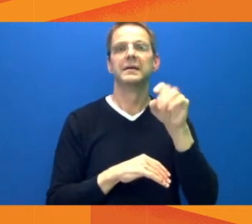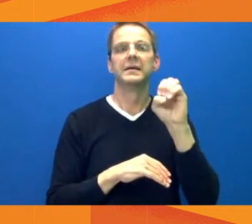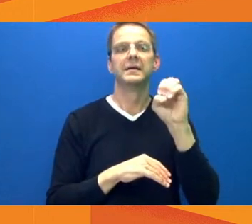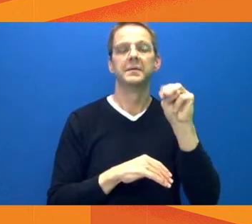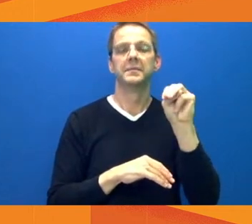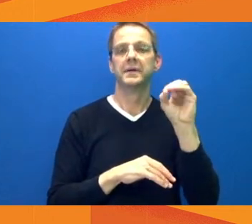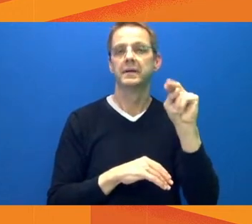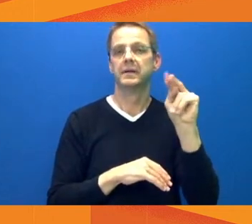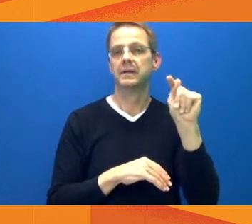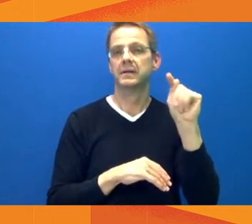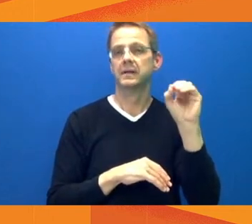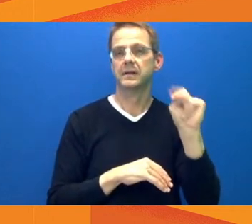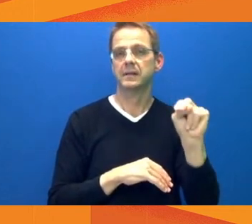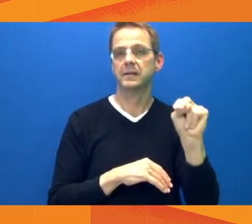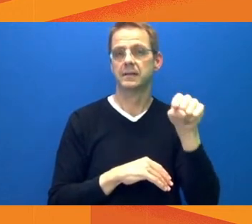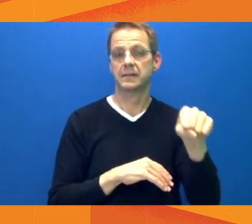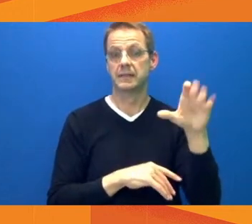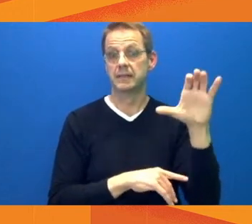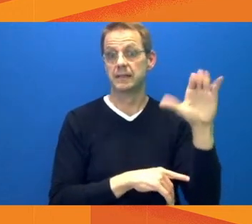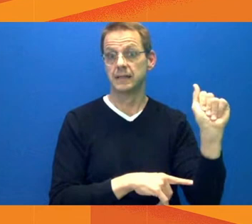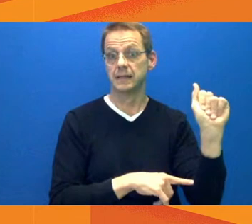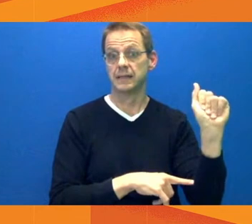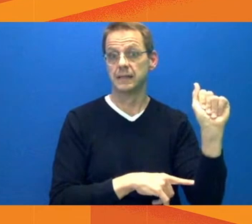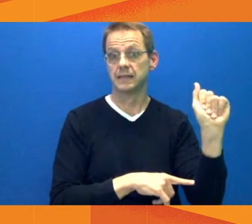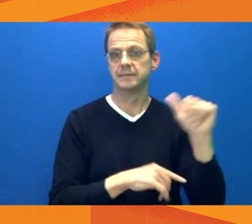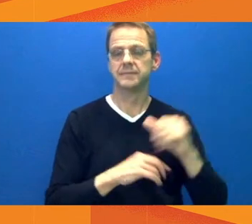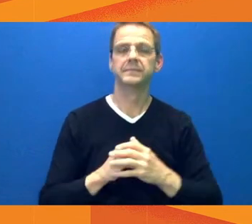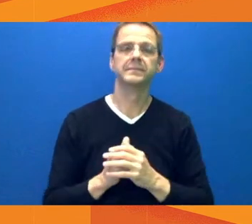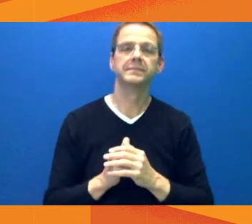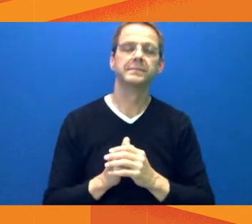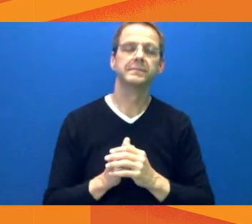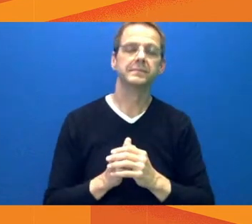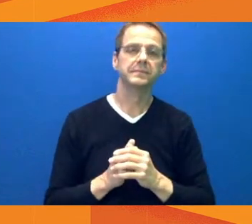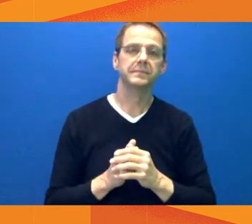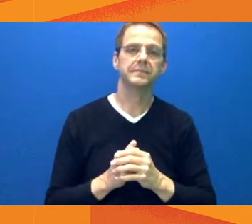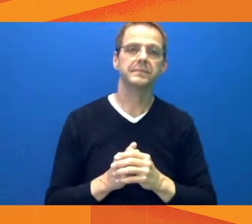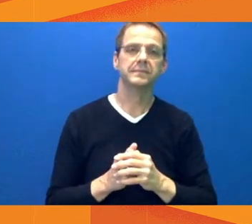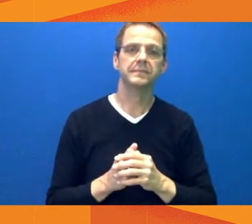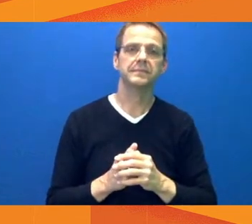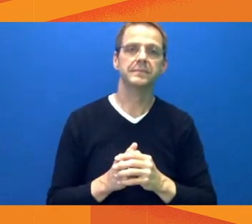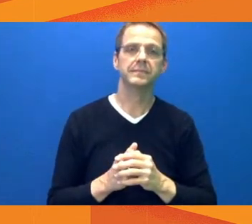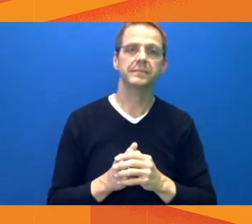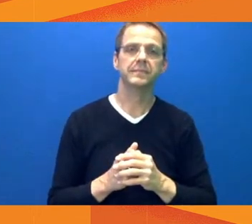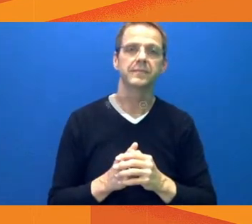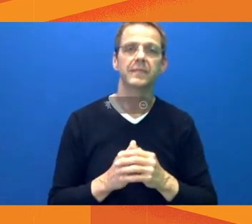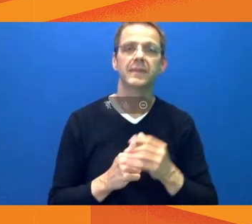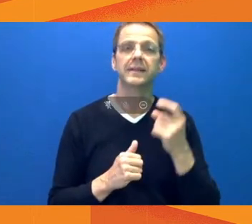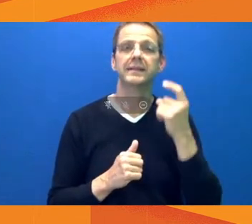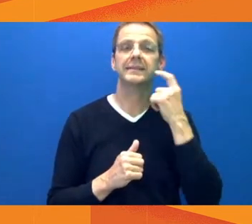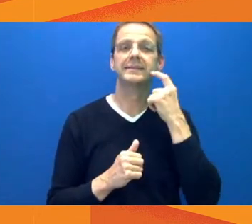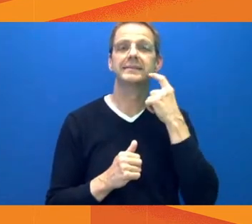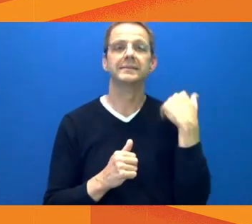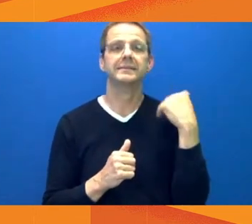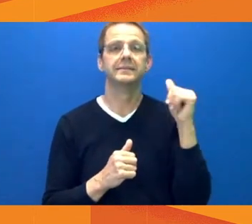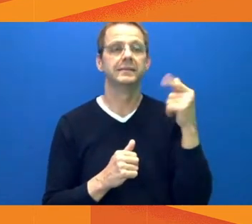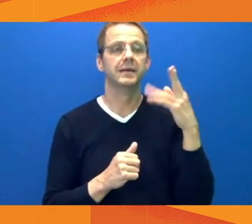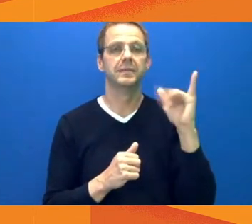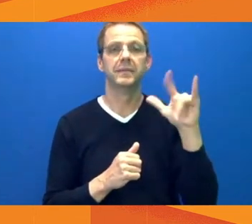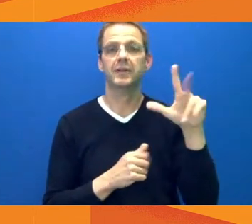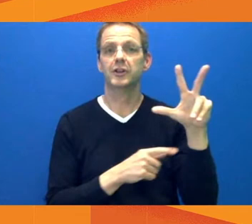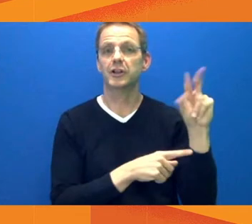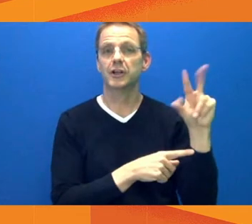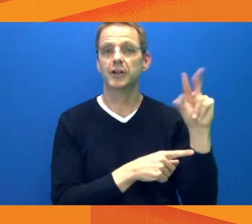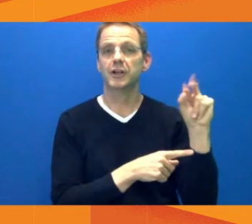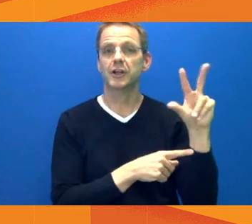indoor recreation resulted in nearly 70 colleagues being temporarily laid off, while about 40 avoided